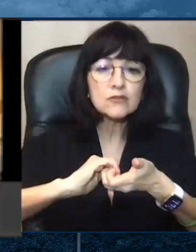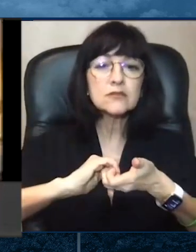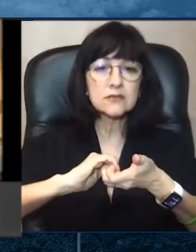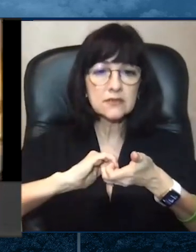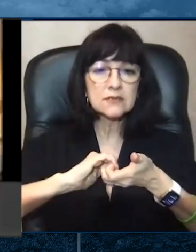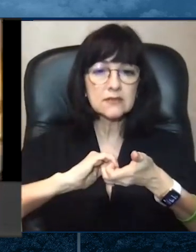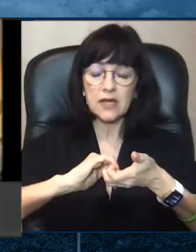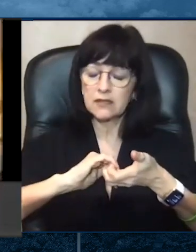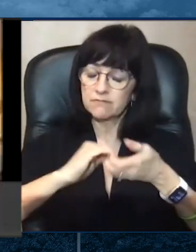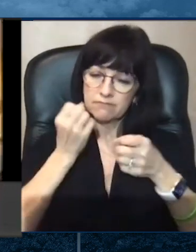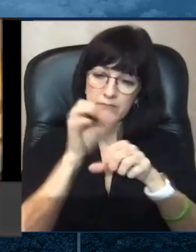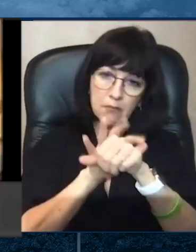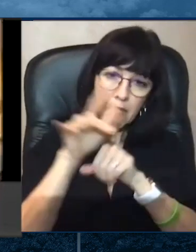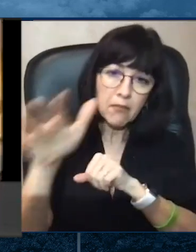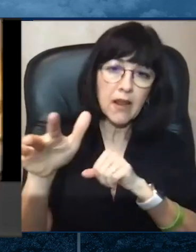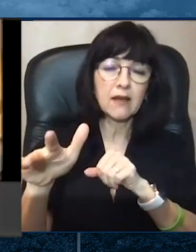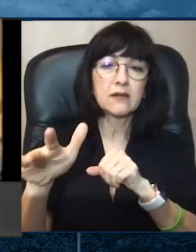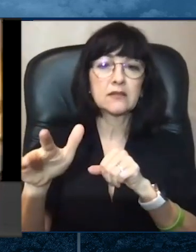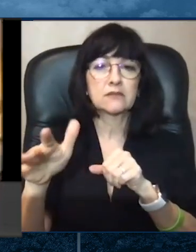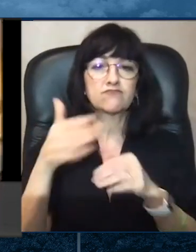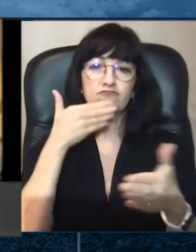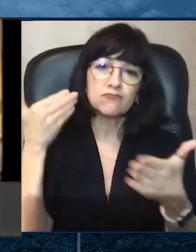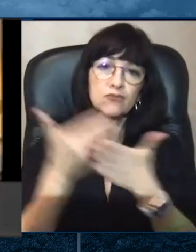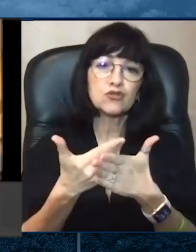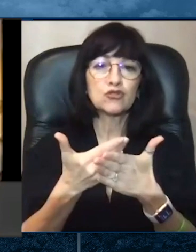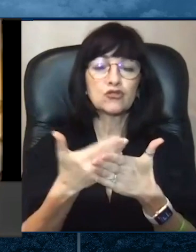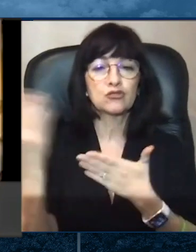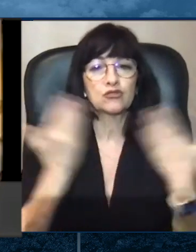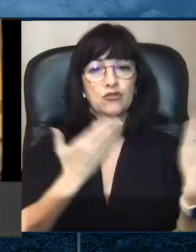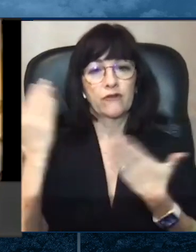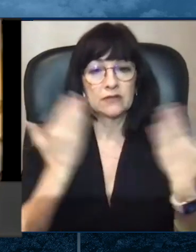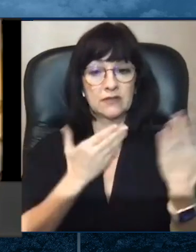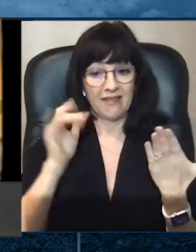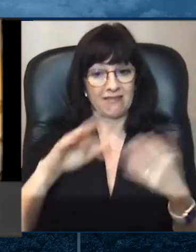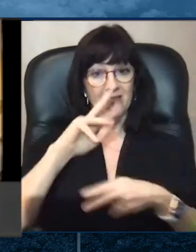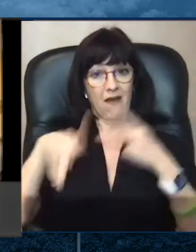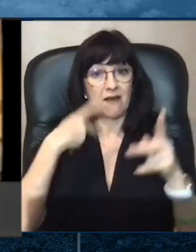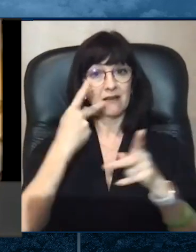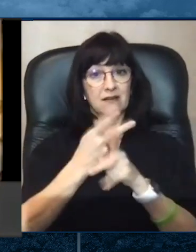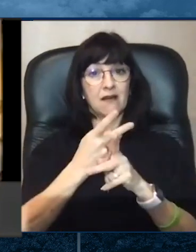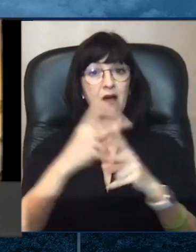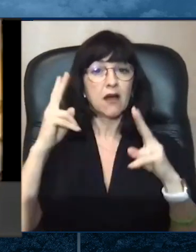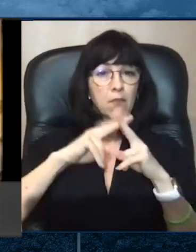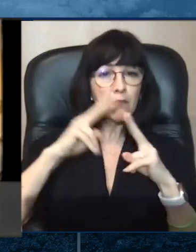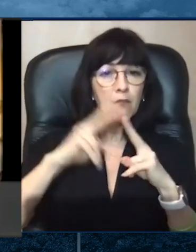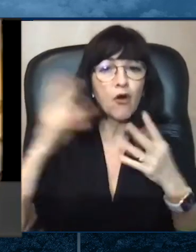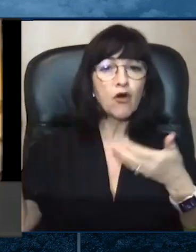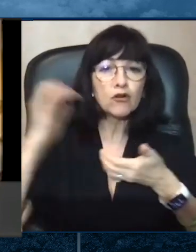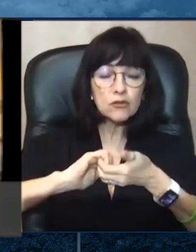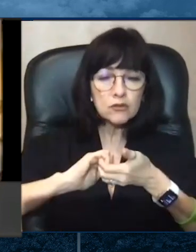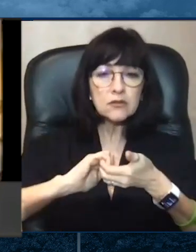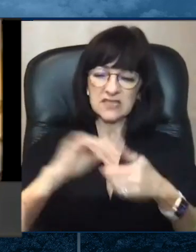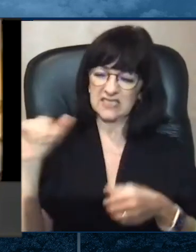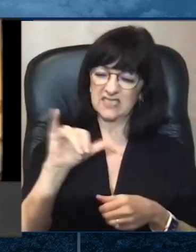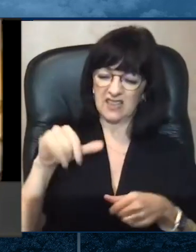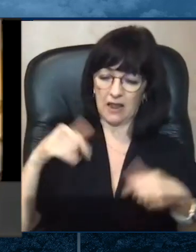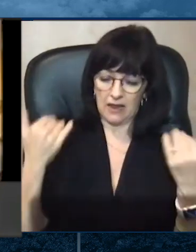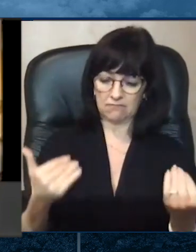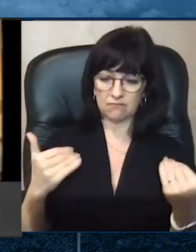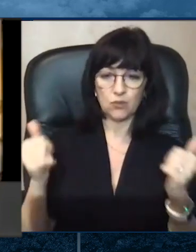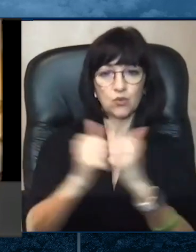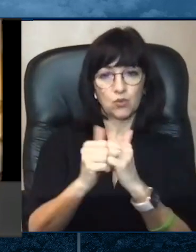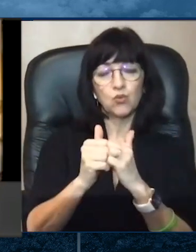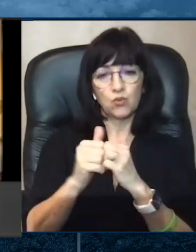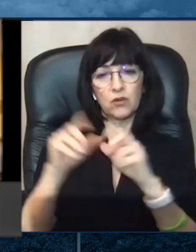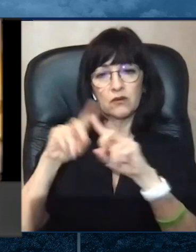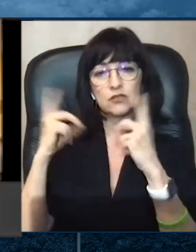services. It is these types of partnerships, as the one we have with the Division, with the Department of Health and Social